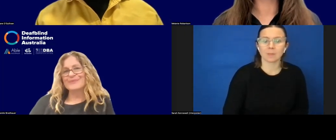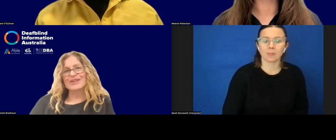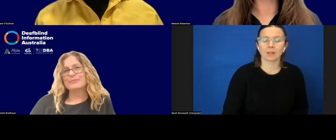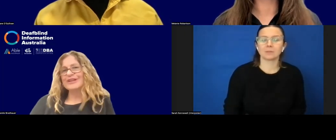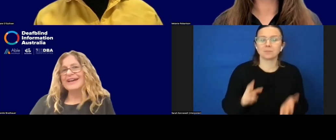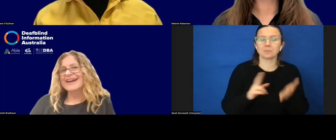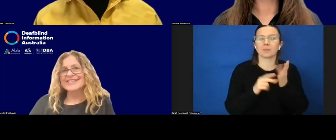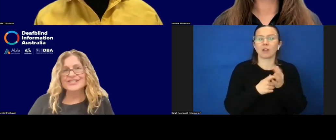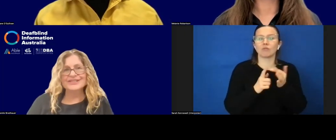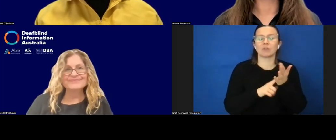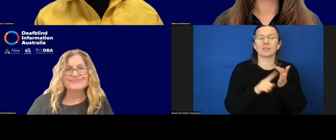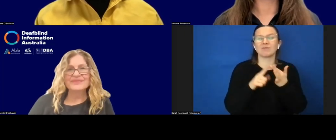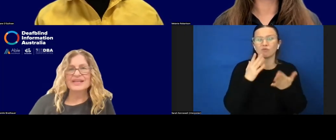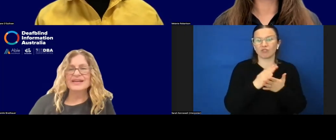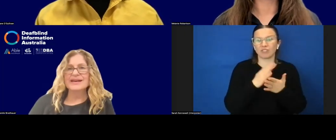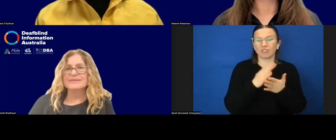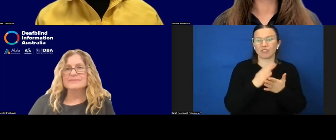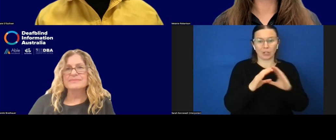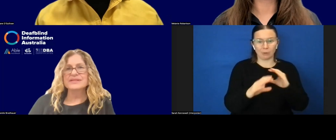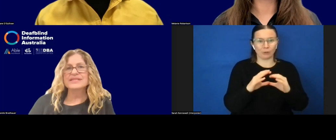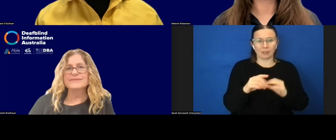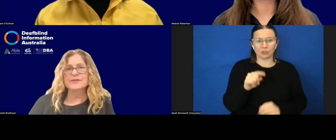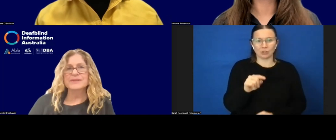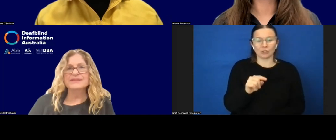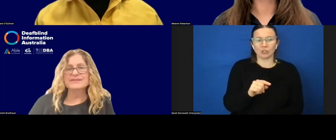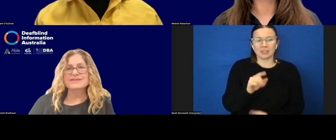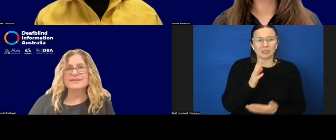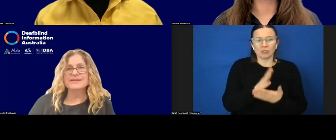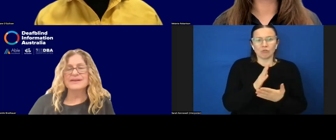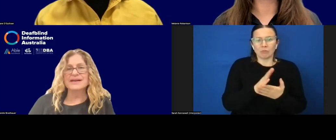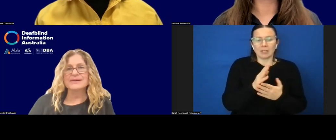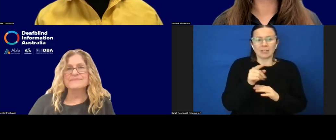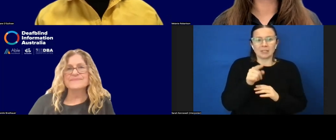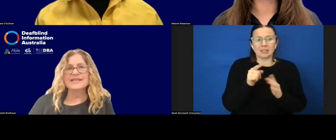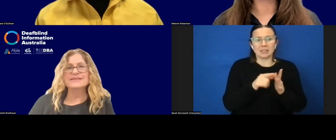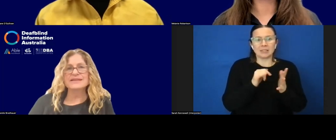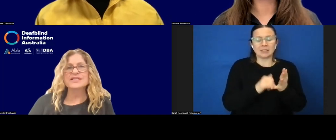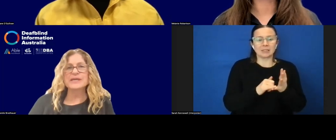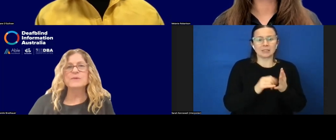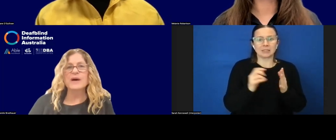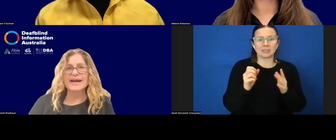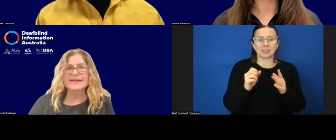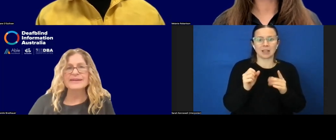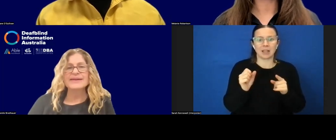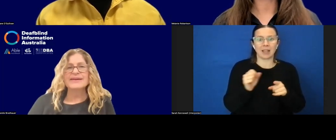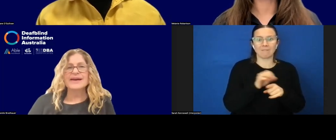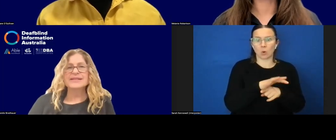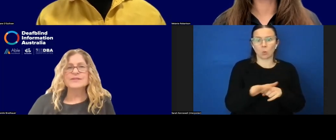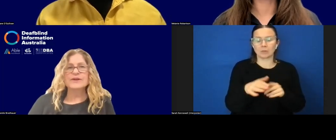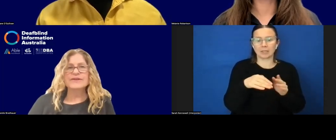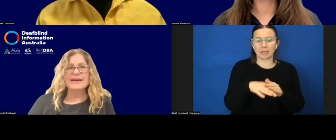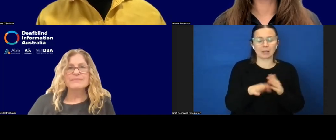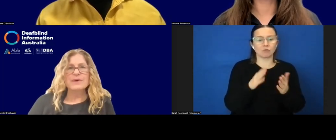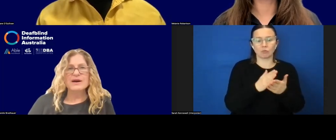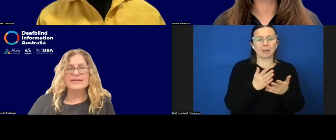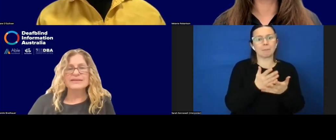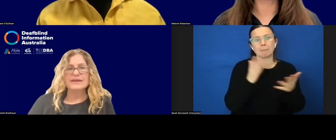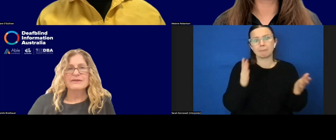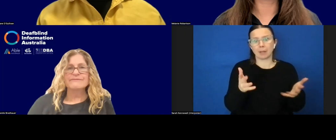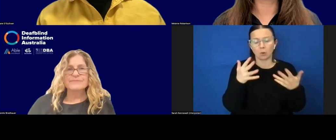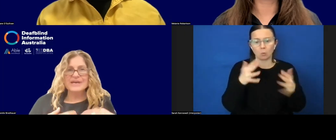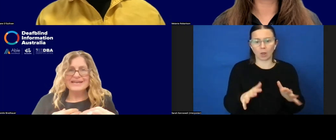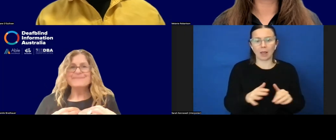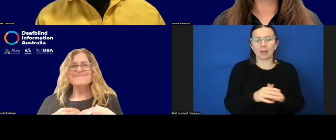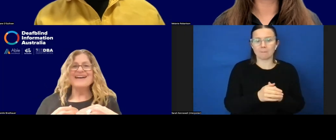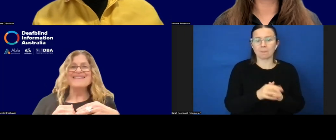So communication is influenced in such a big way. And so that might,